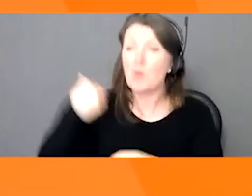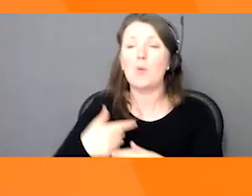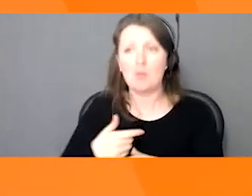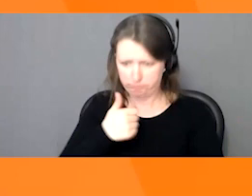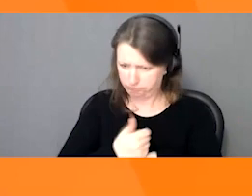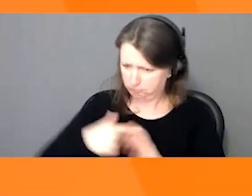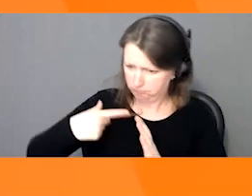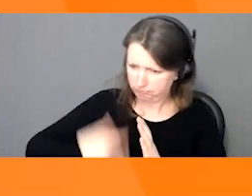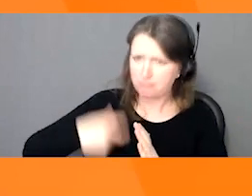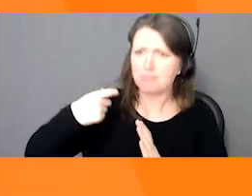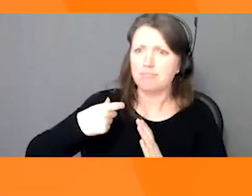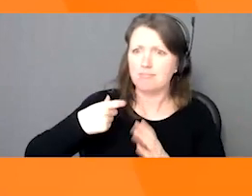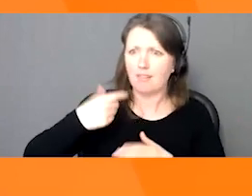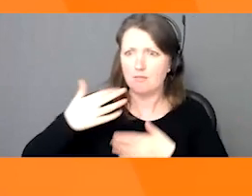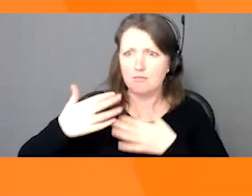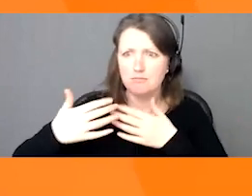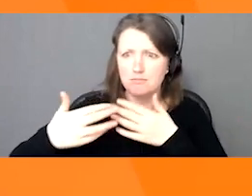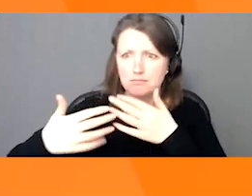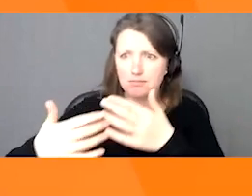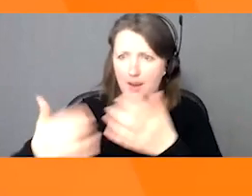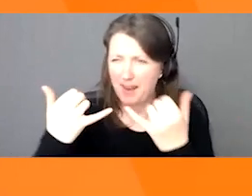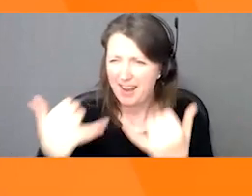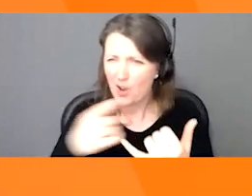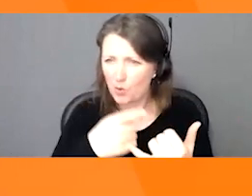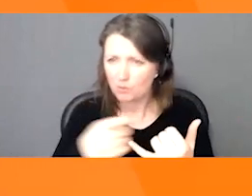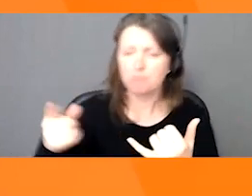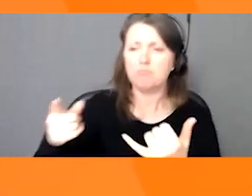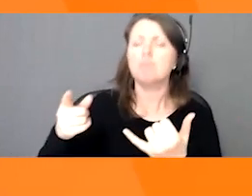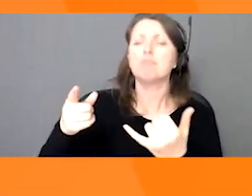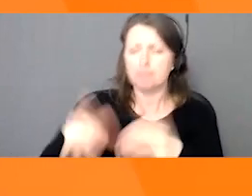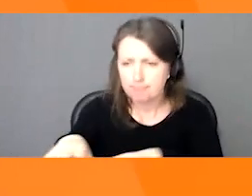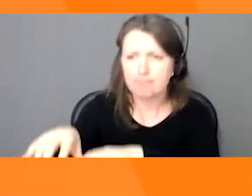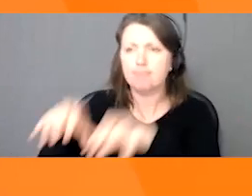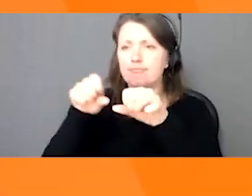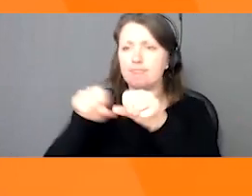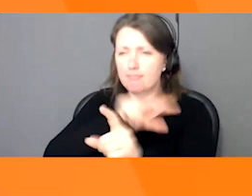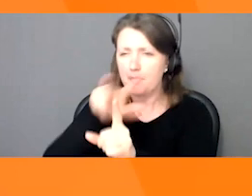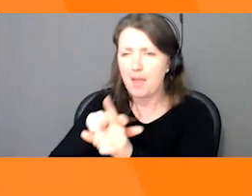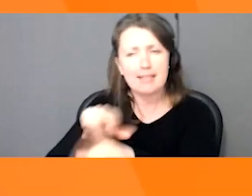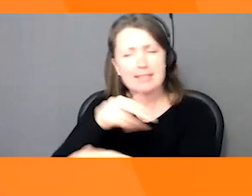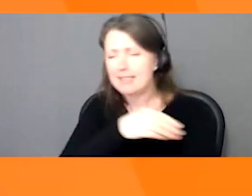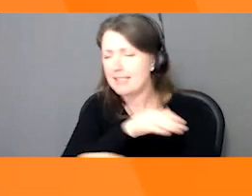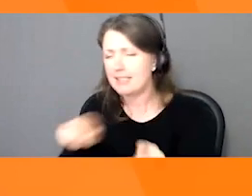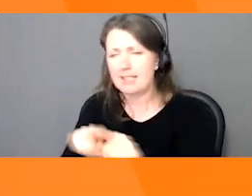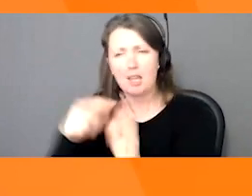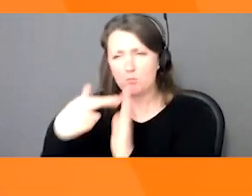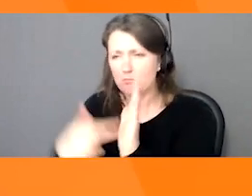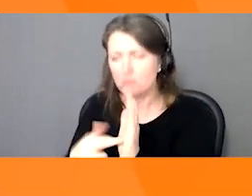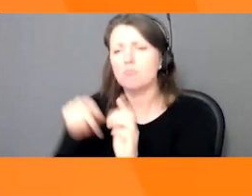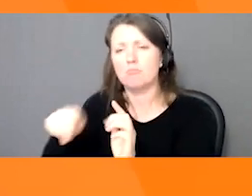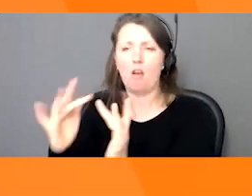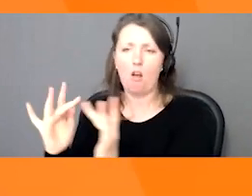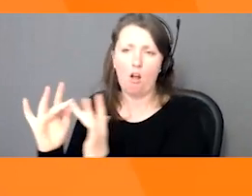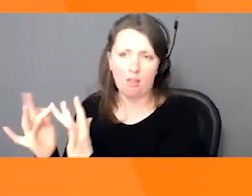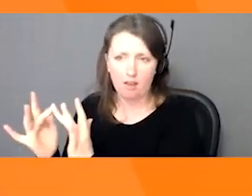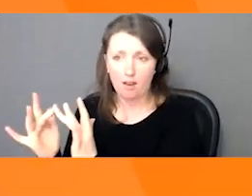GS1 identification and attributes online and ensure the best omni-channel shopping experience for consumers like